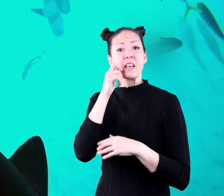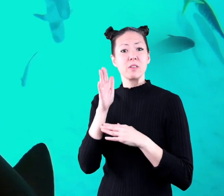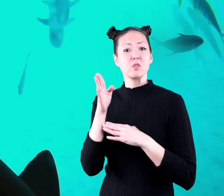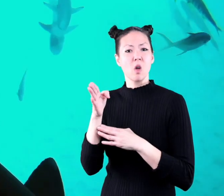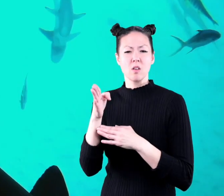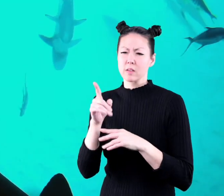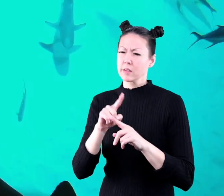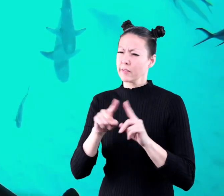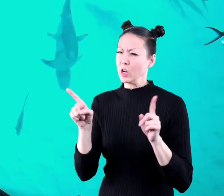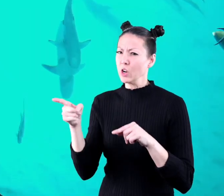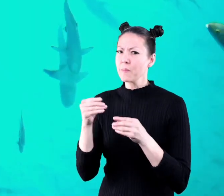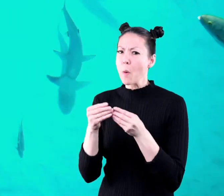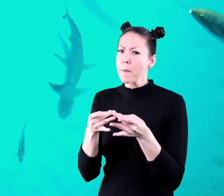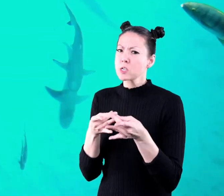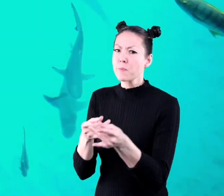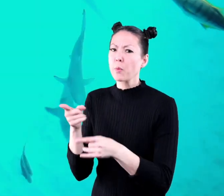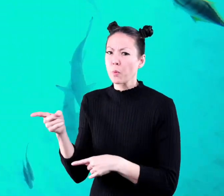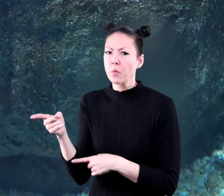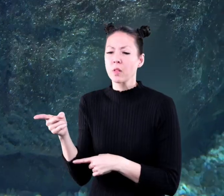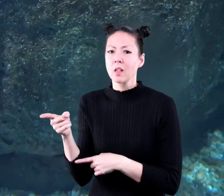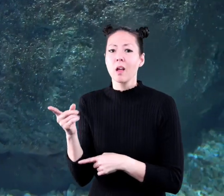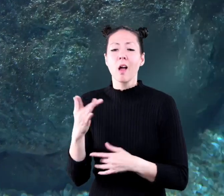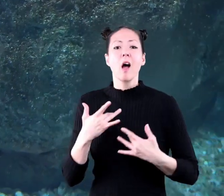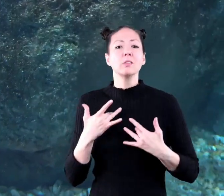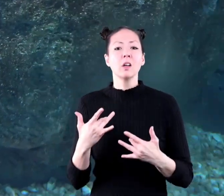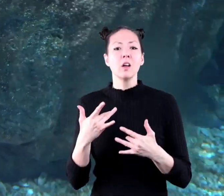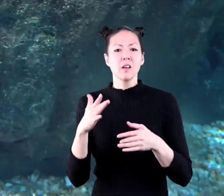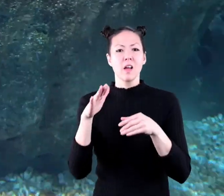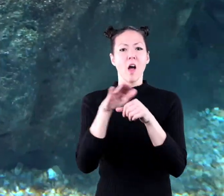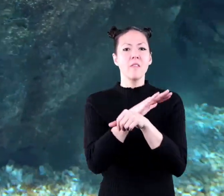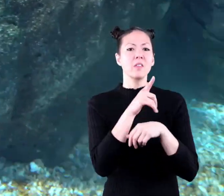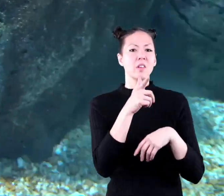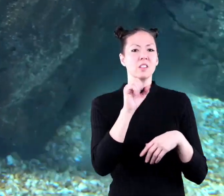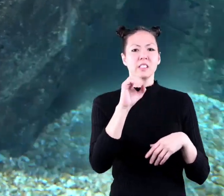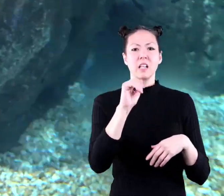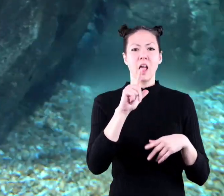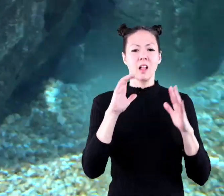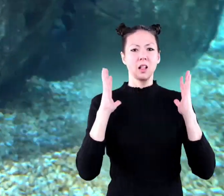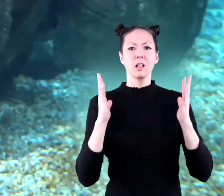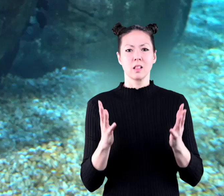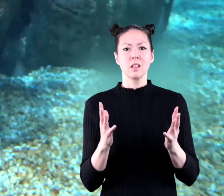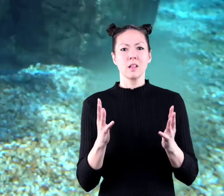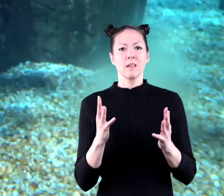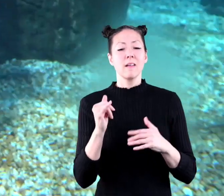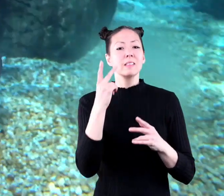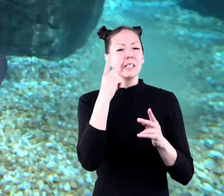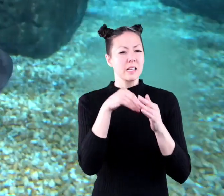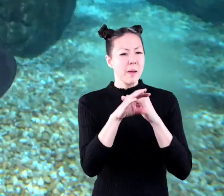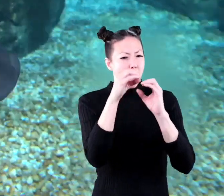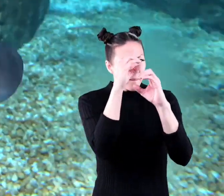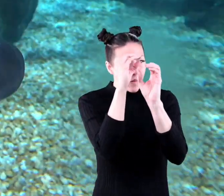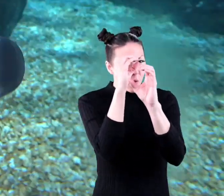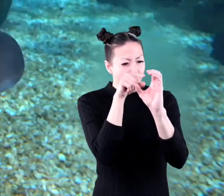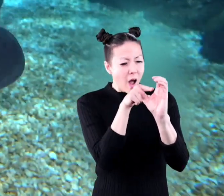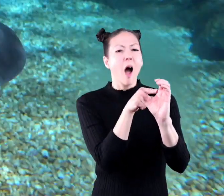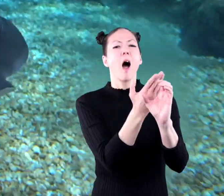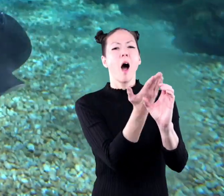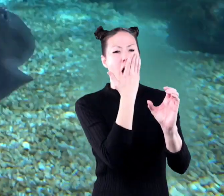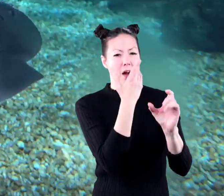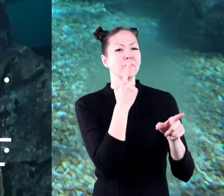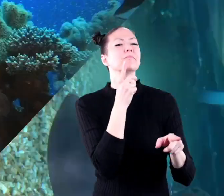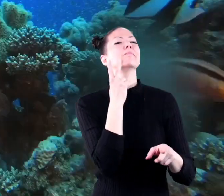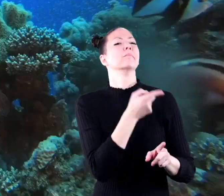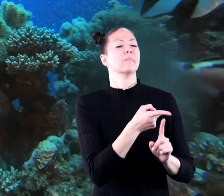skin of a shark appears to be smooth they are actually covered with scales that can be seen under a microscope